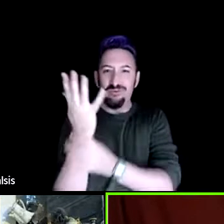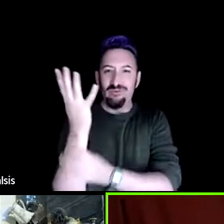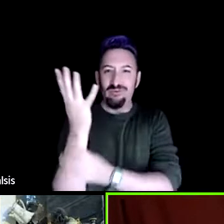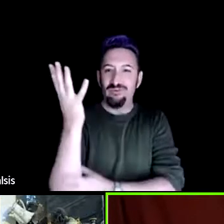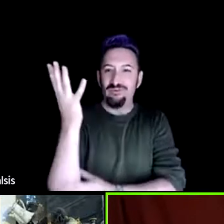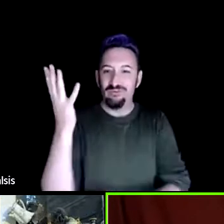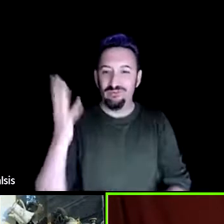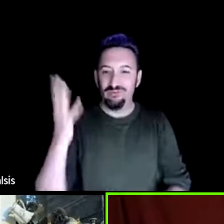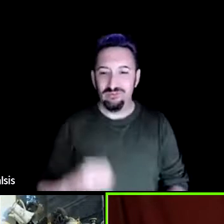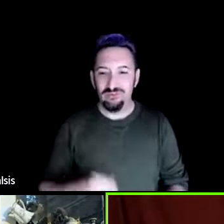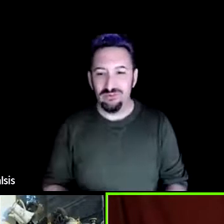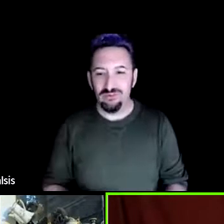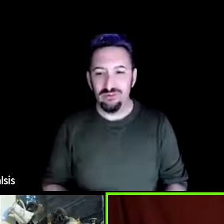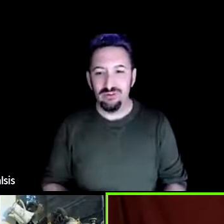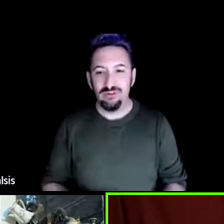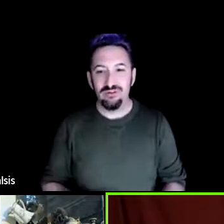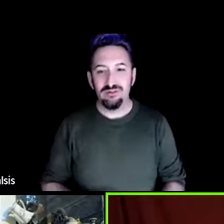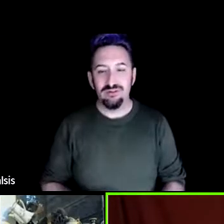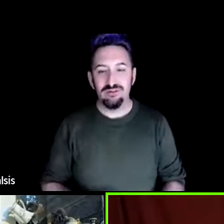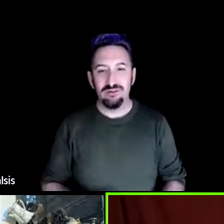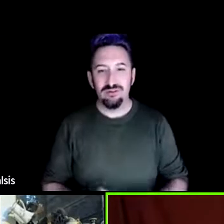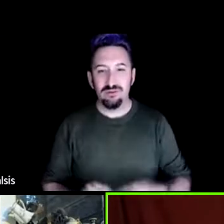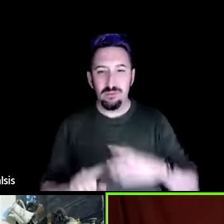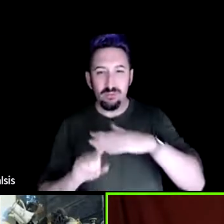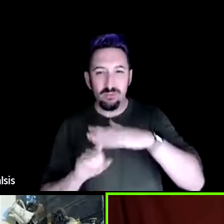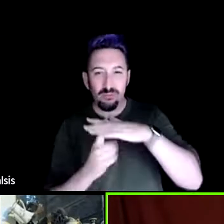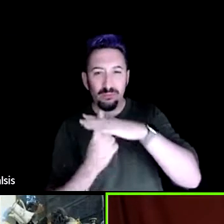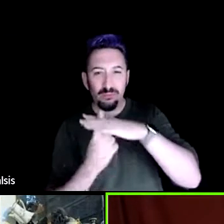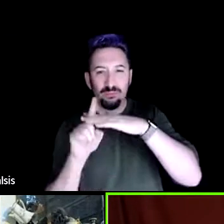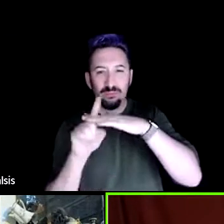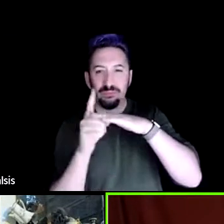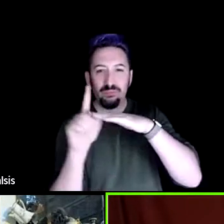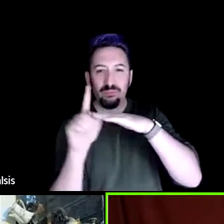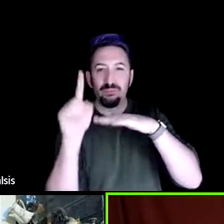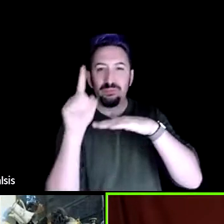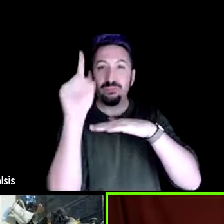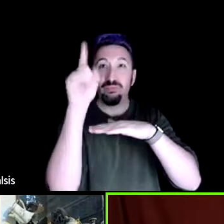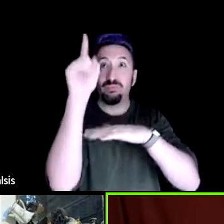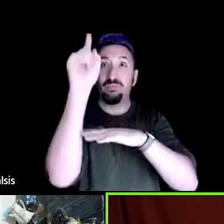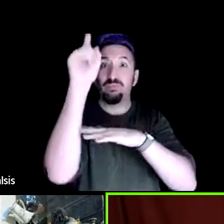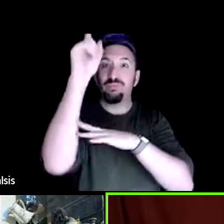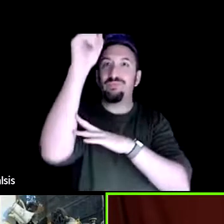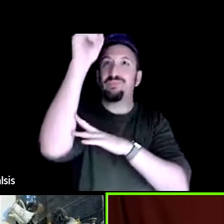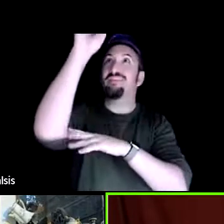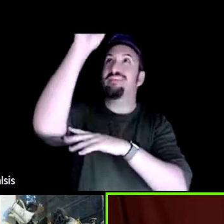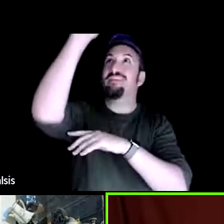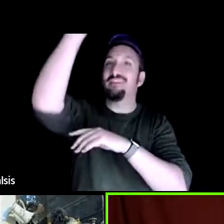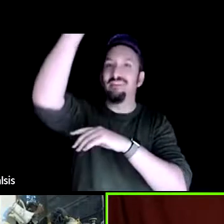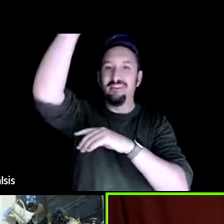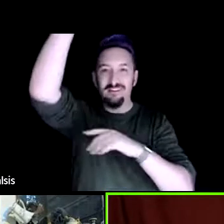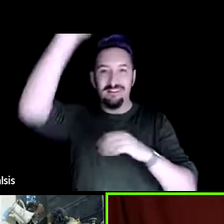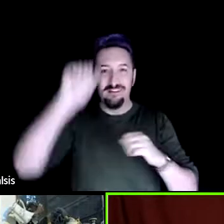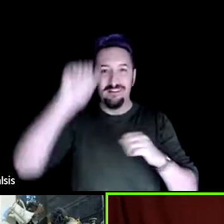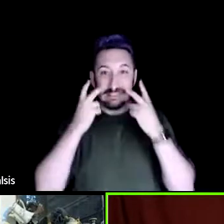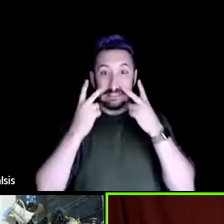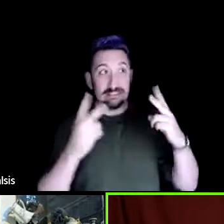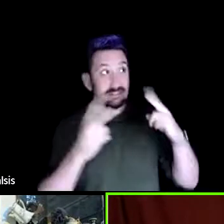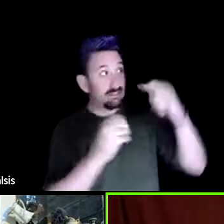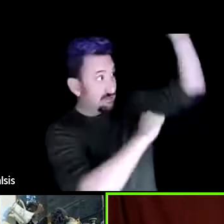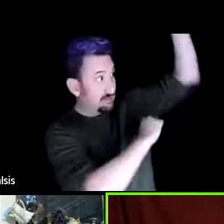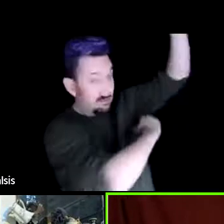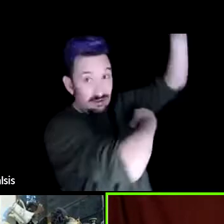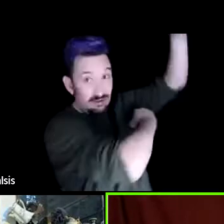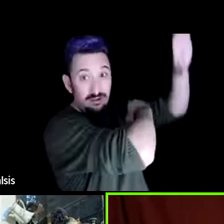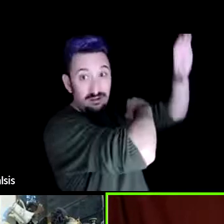A chute going up through the roof and into the sky. Dancing with the fading sunlight. you're somewhere it's still daylight or maybe